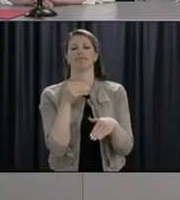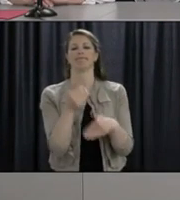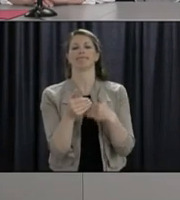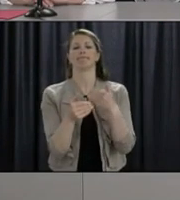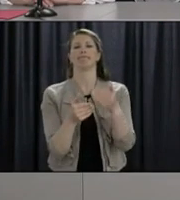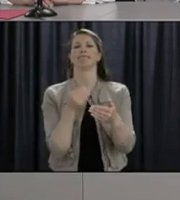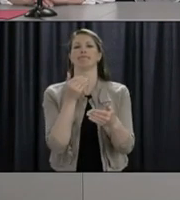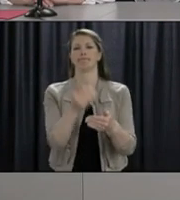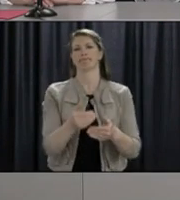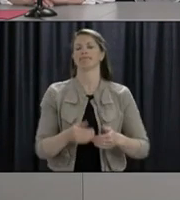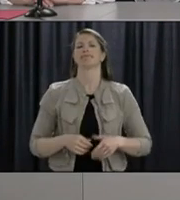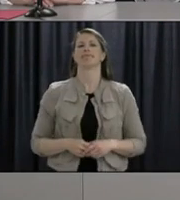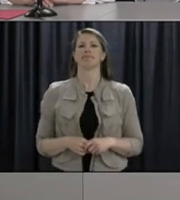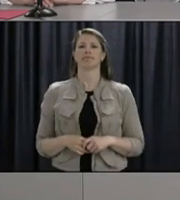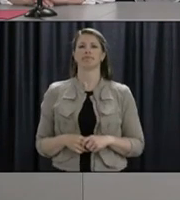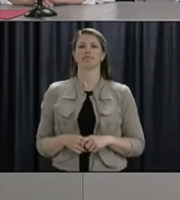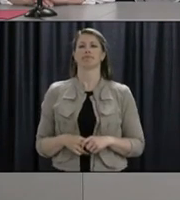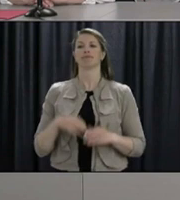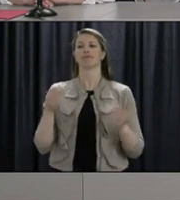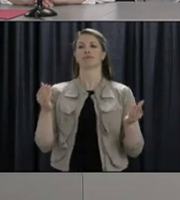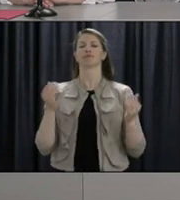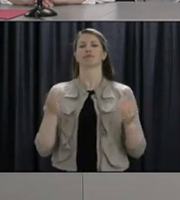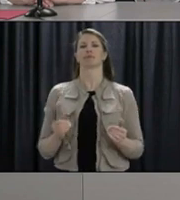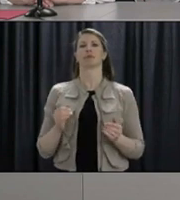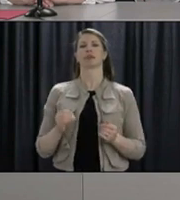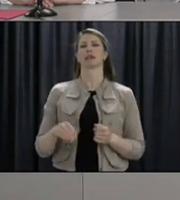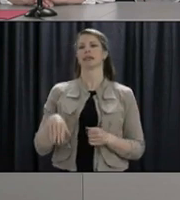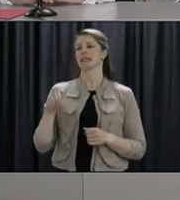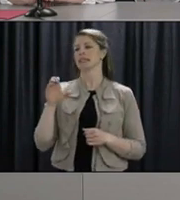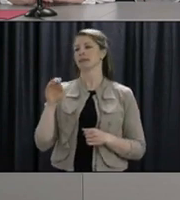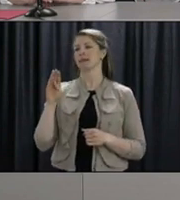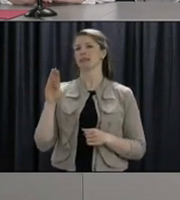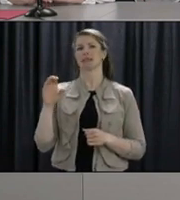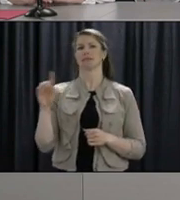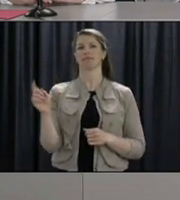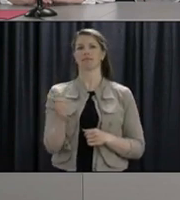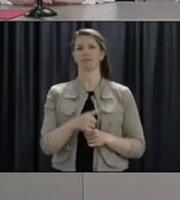Our next questions are from Peter Cowan of 60 News. Please go ahead.